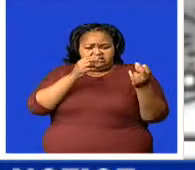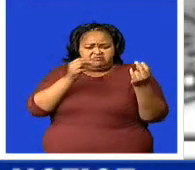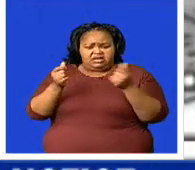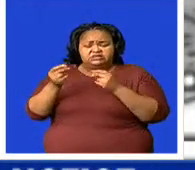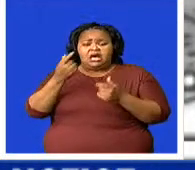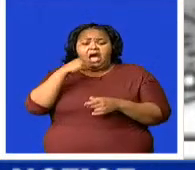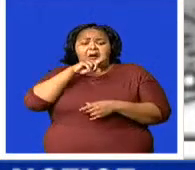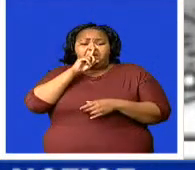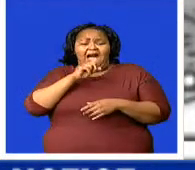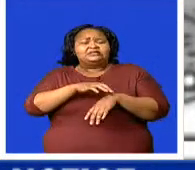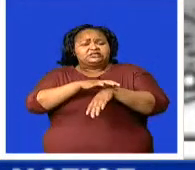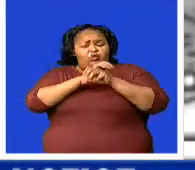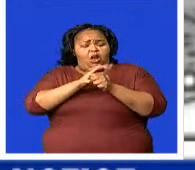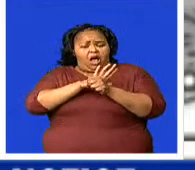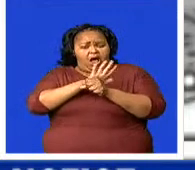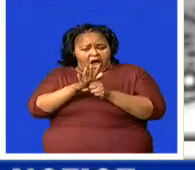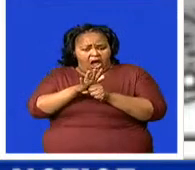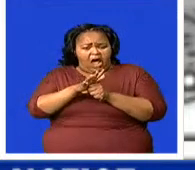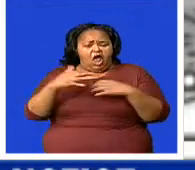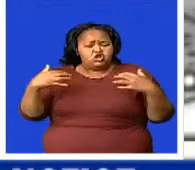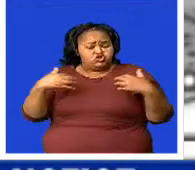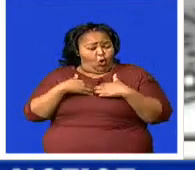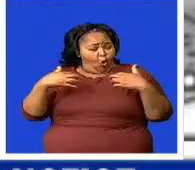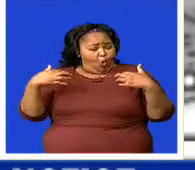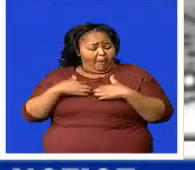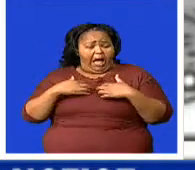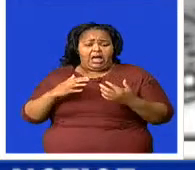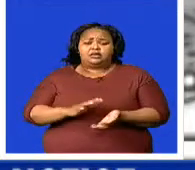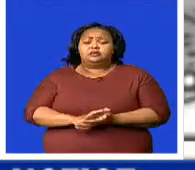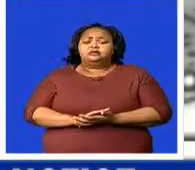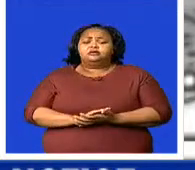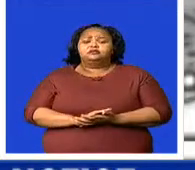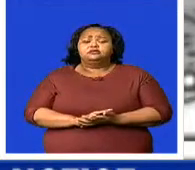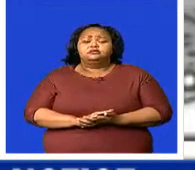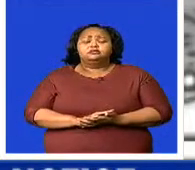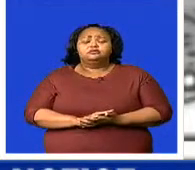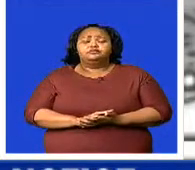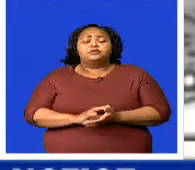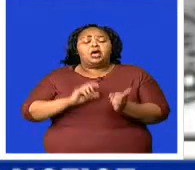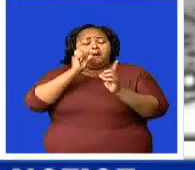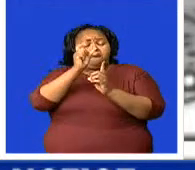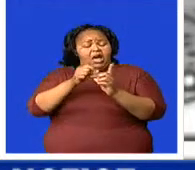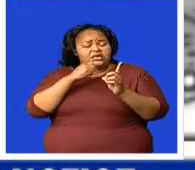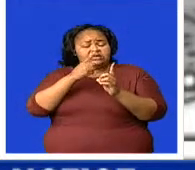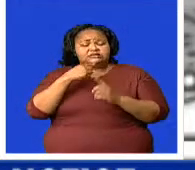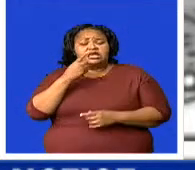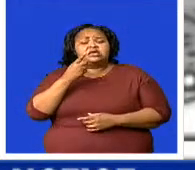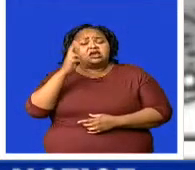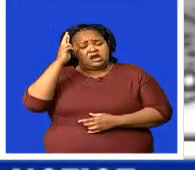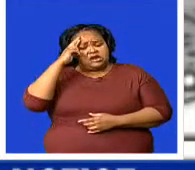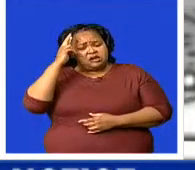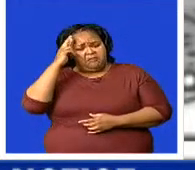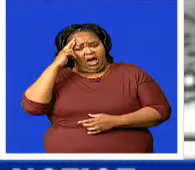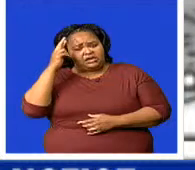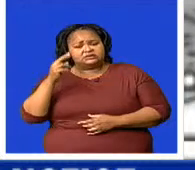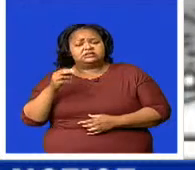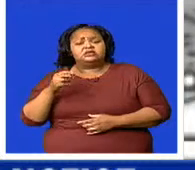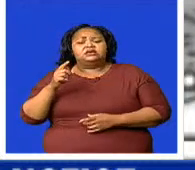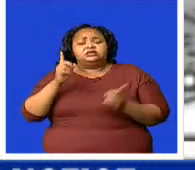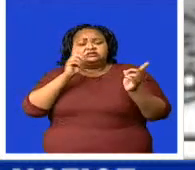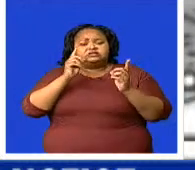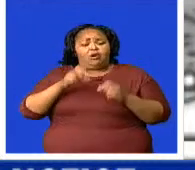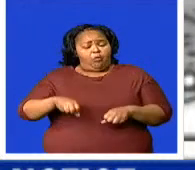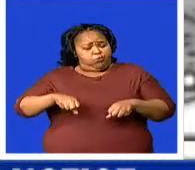reported in the media. Stewart says the ministry would like to remind head teachers that COVID